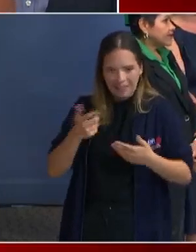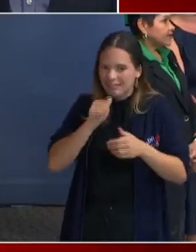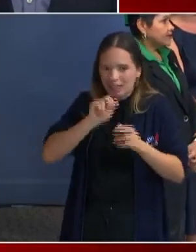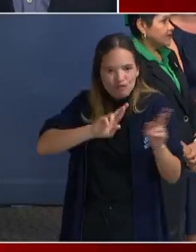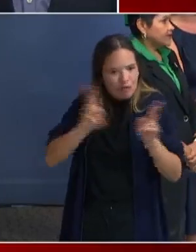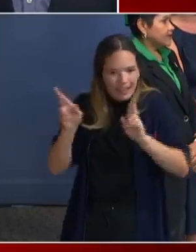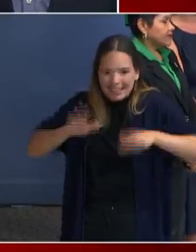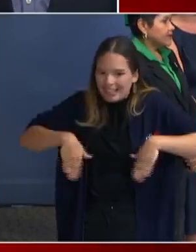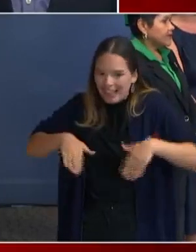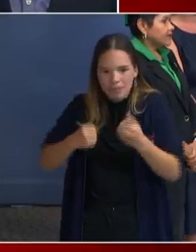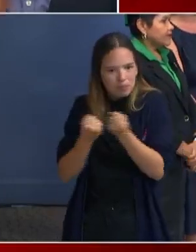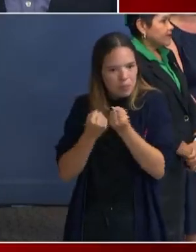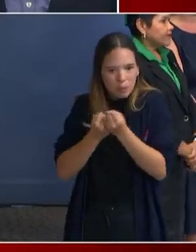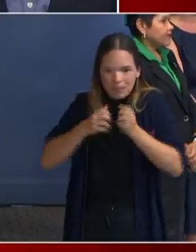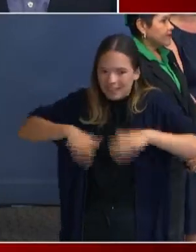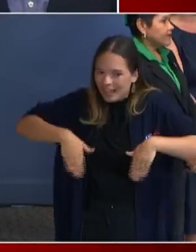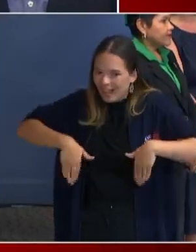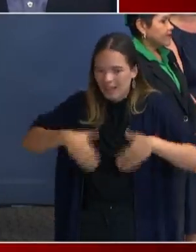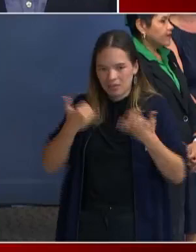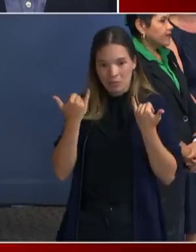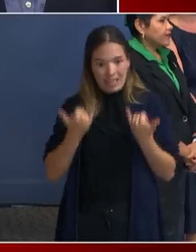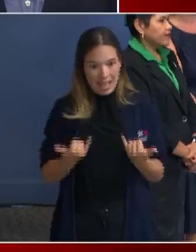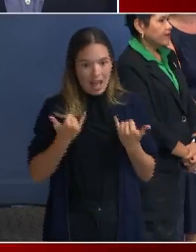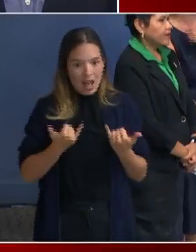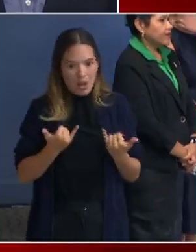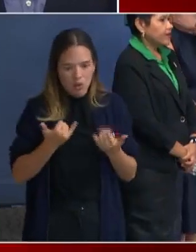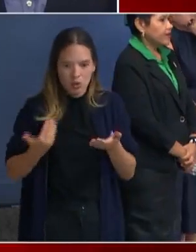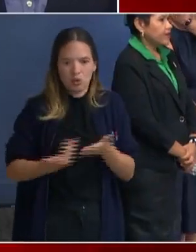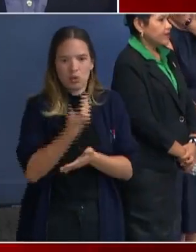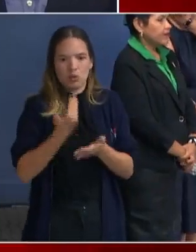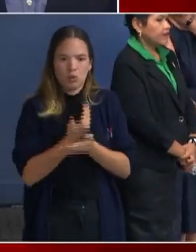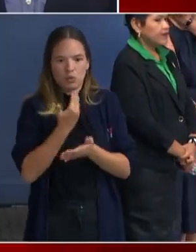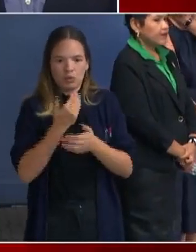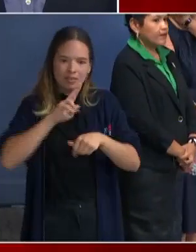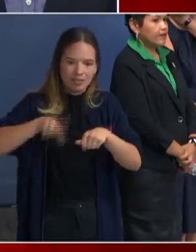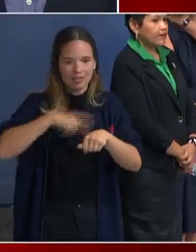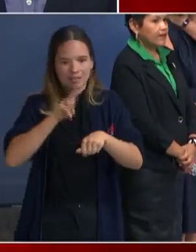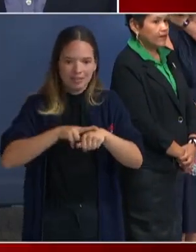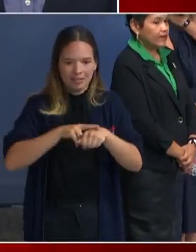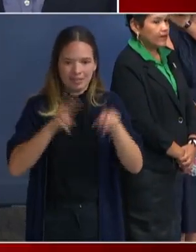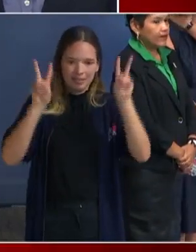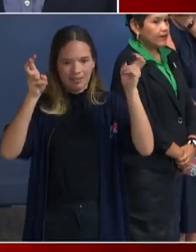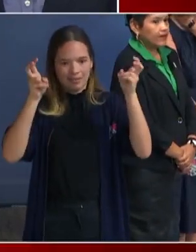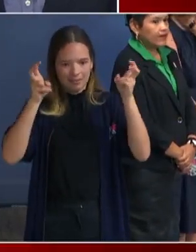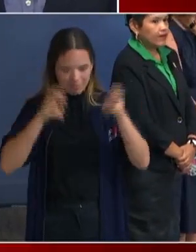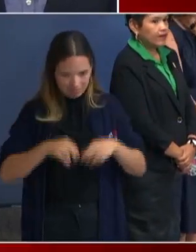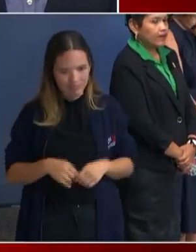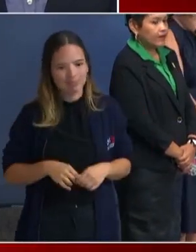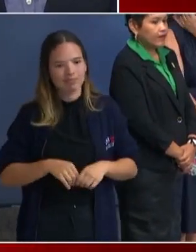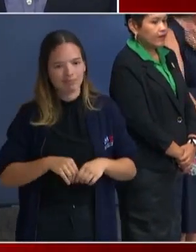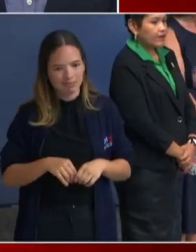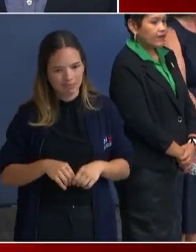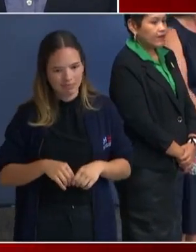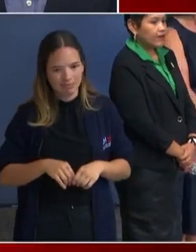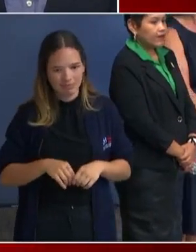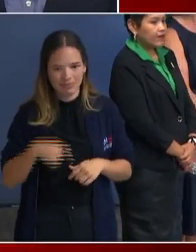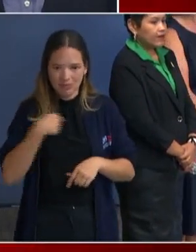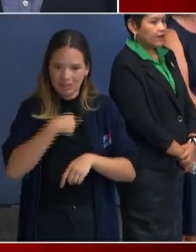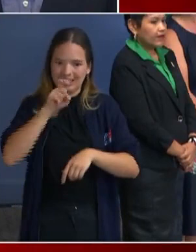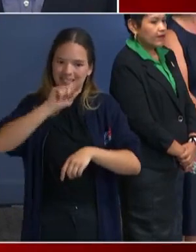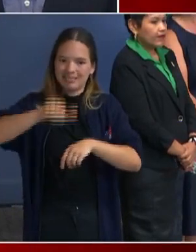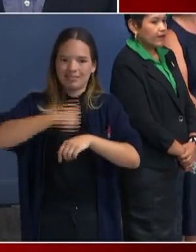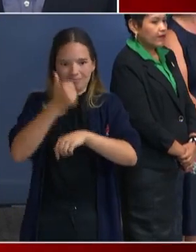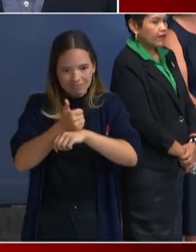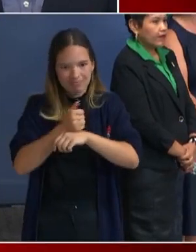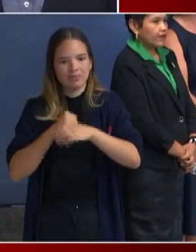what we're doing today is a new normal for us. We have to have an infrastructure in place that allows us